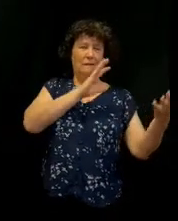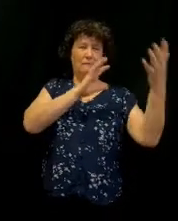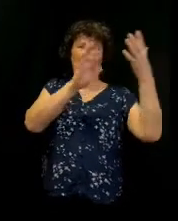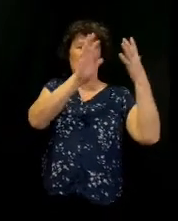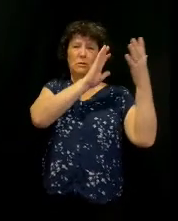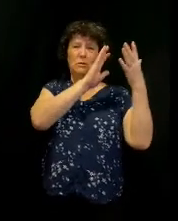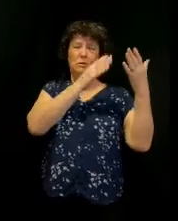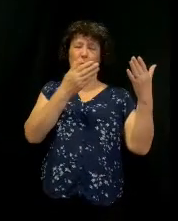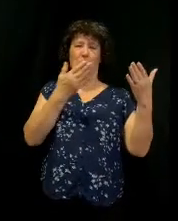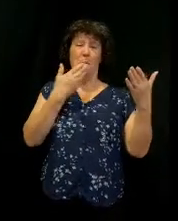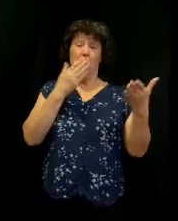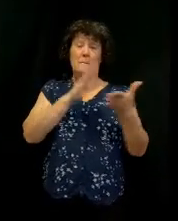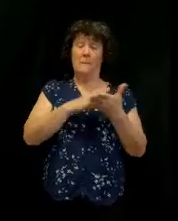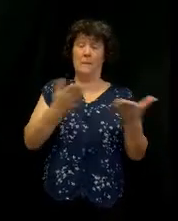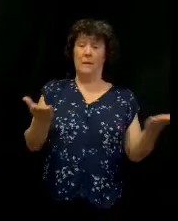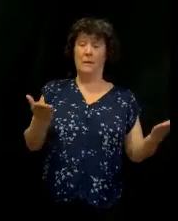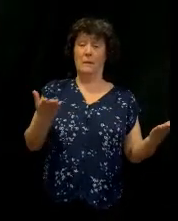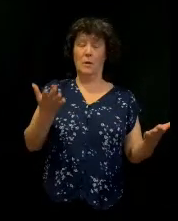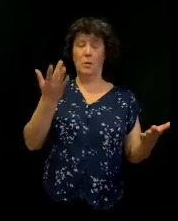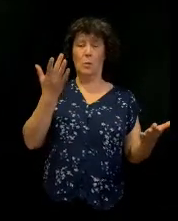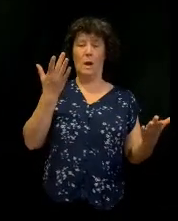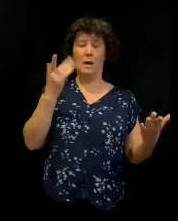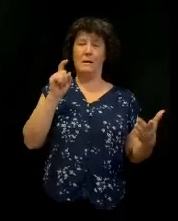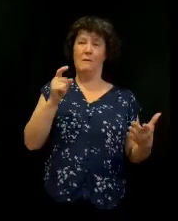That's why we always have to guard unity.